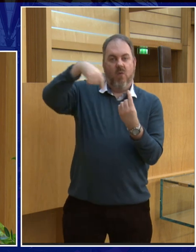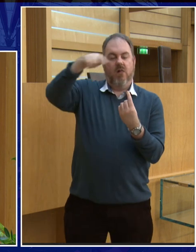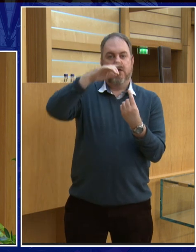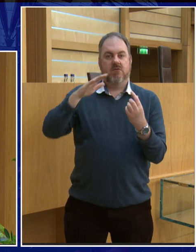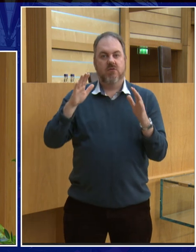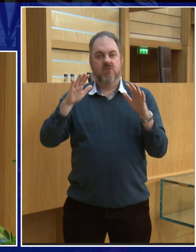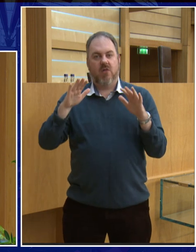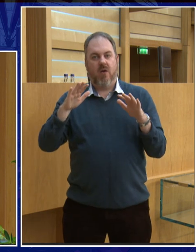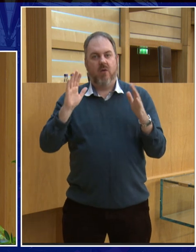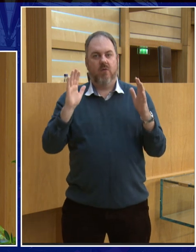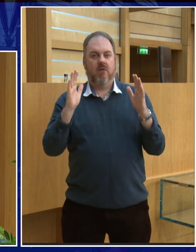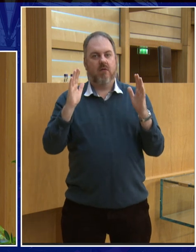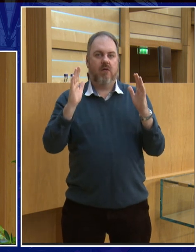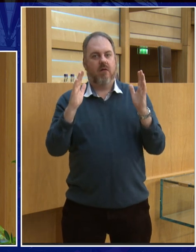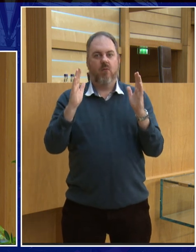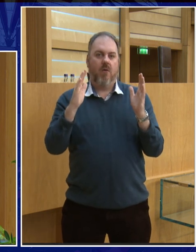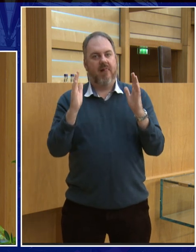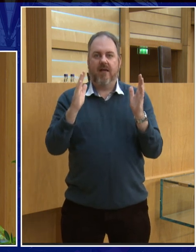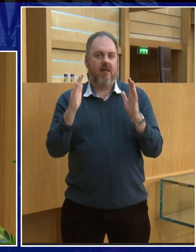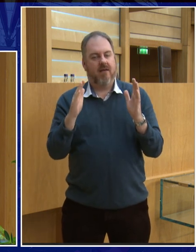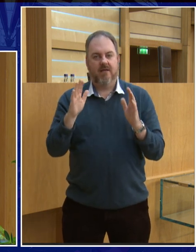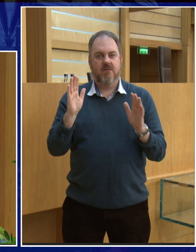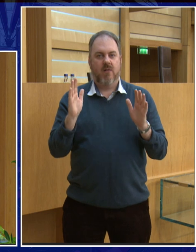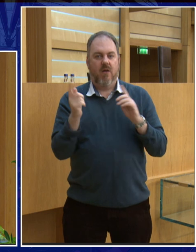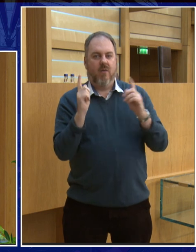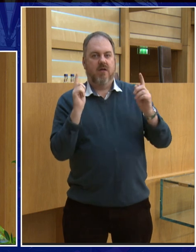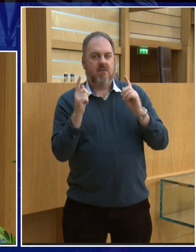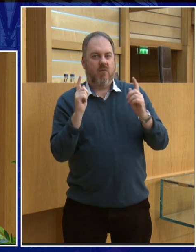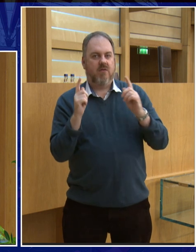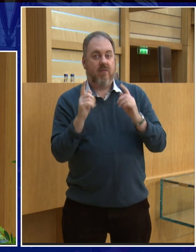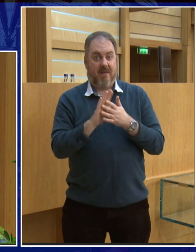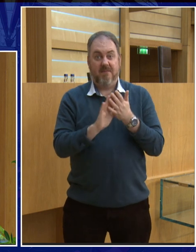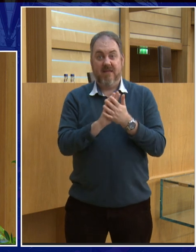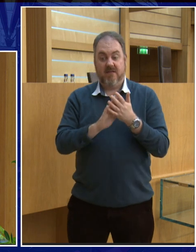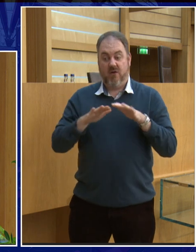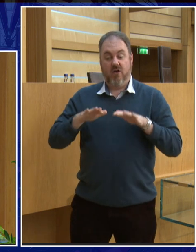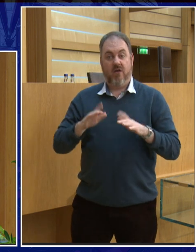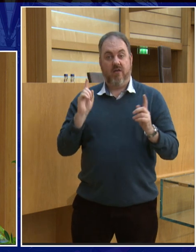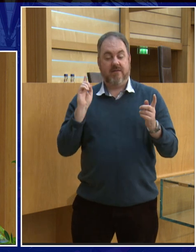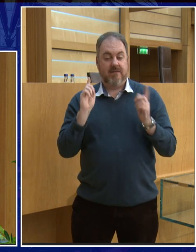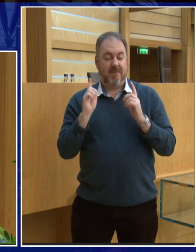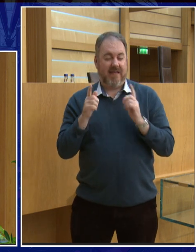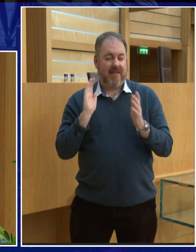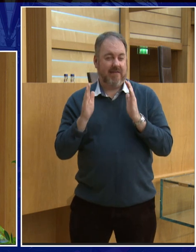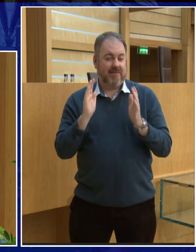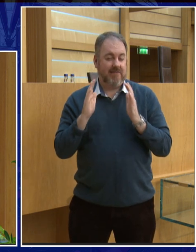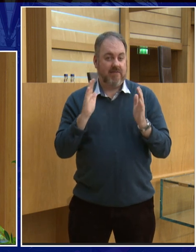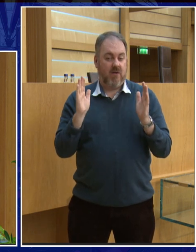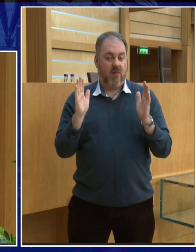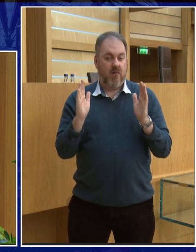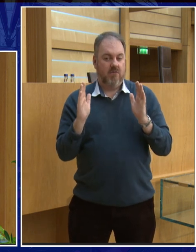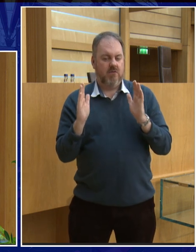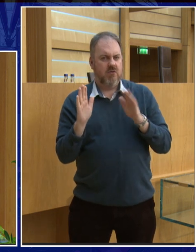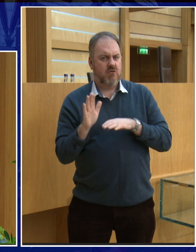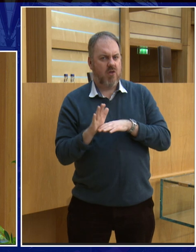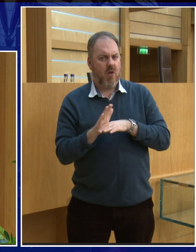to slow down you might notice that the ball starts to wobble and as the earth starts to slow down as the days get longer and longer